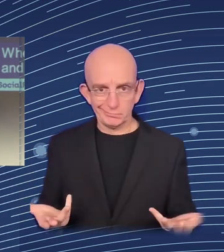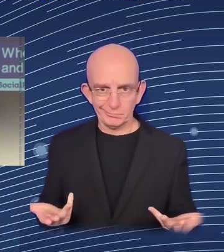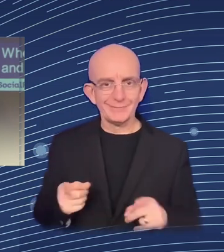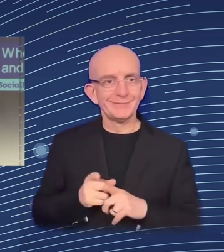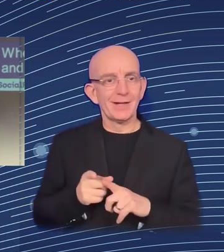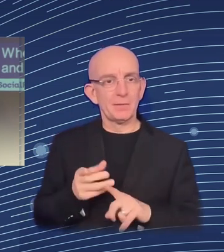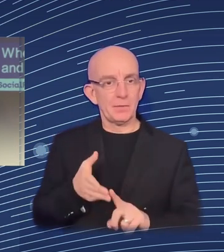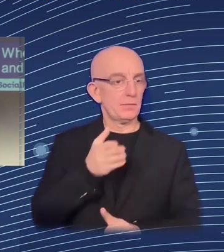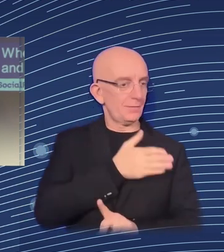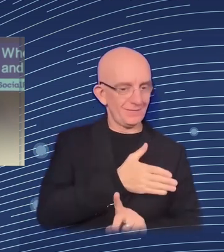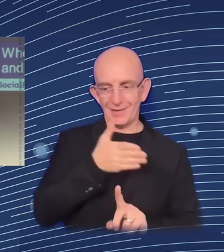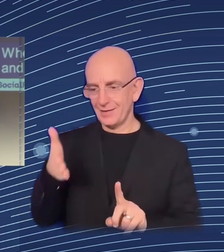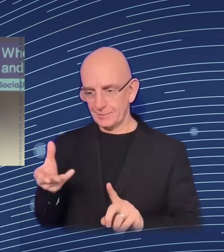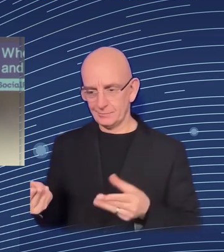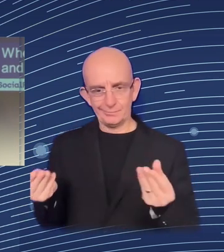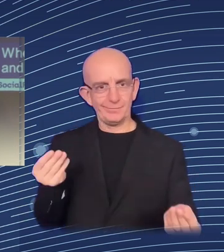counterfactual.